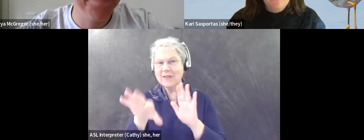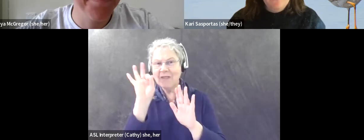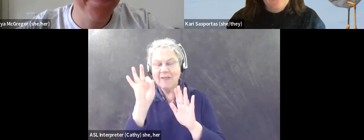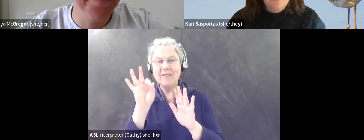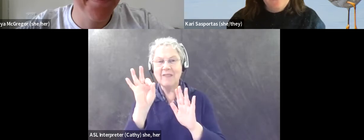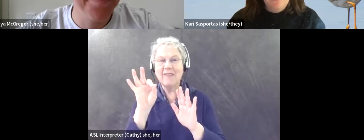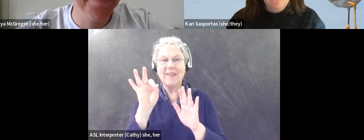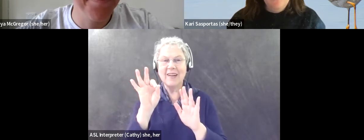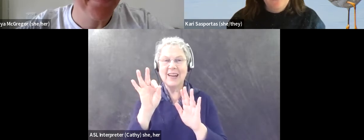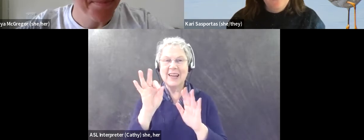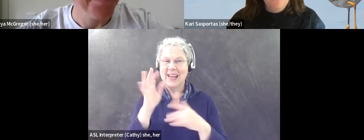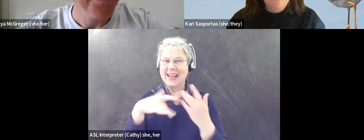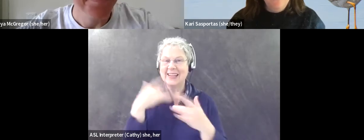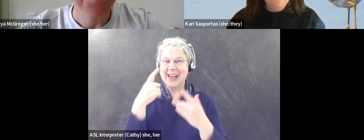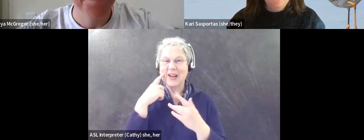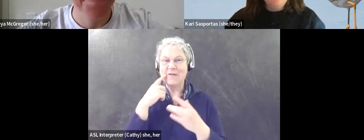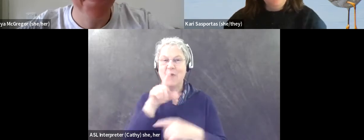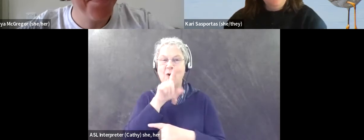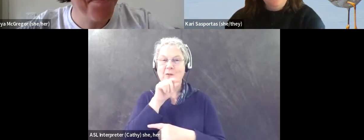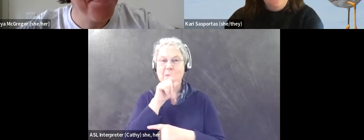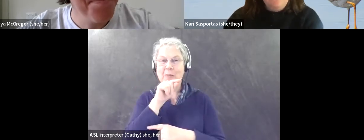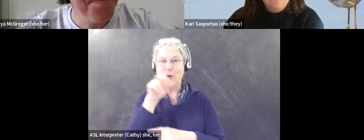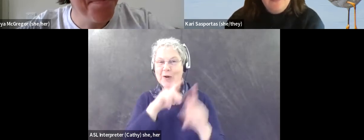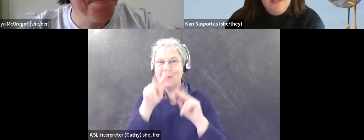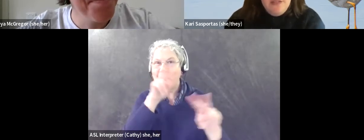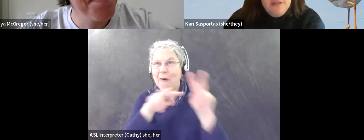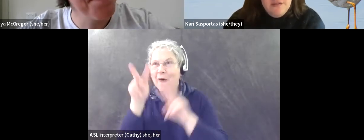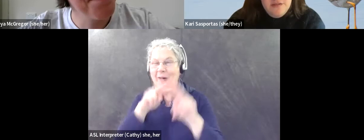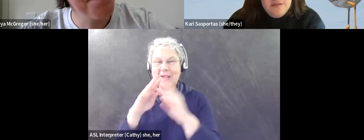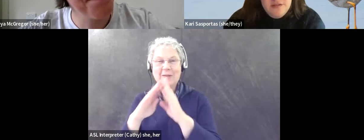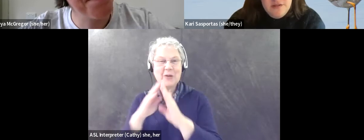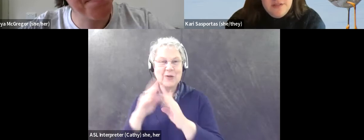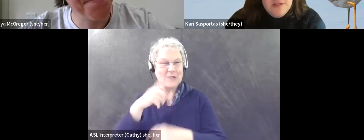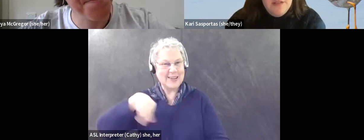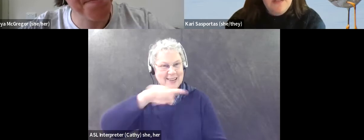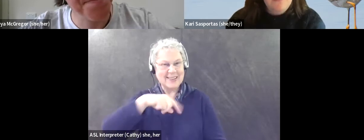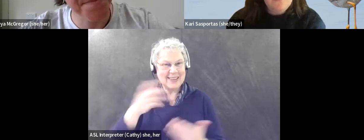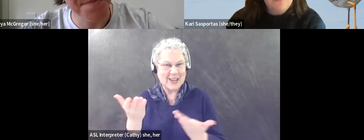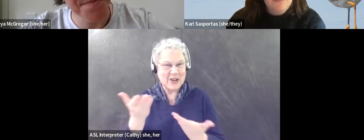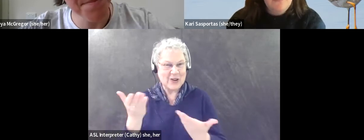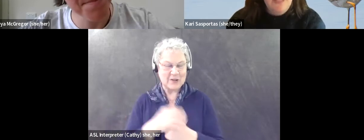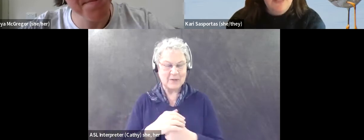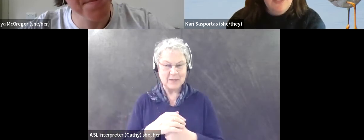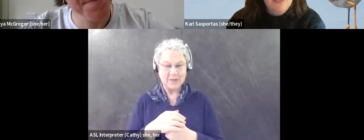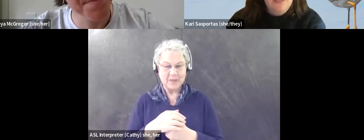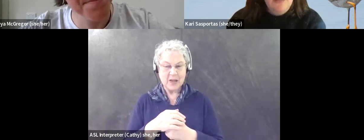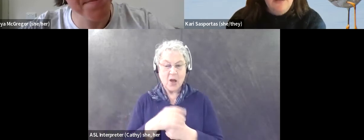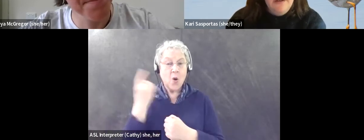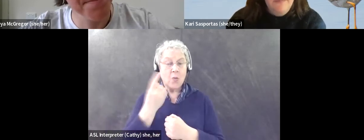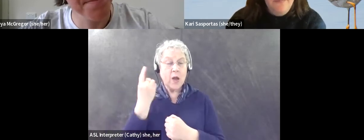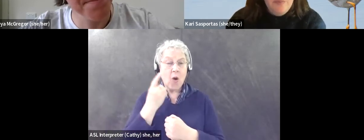was really exciting to the birding community here. So, I would say that it's always something that's interesting or engaging.